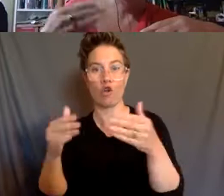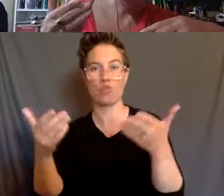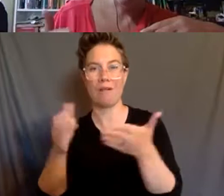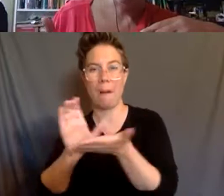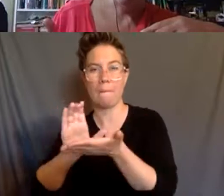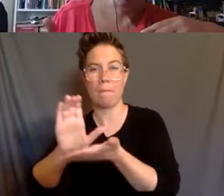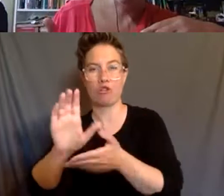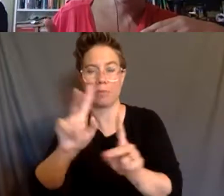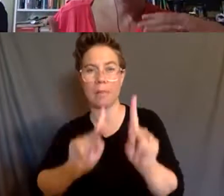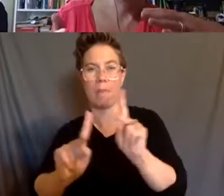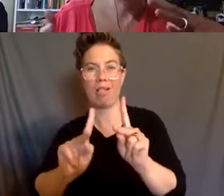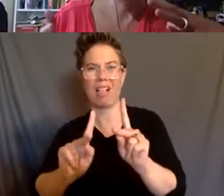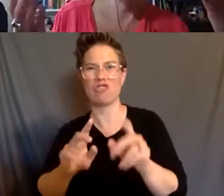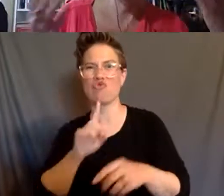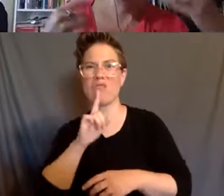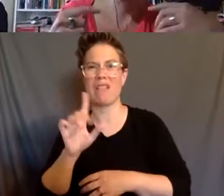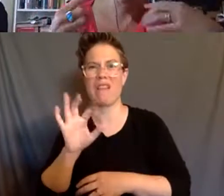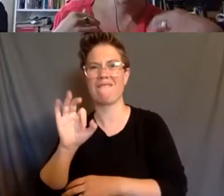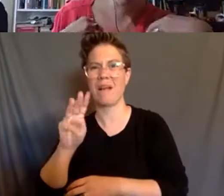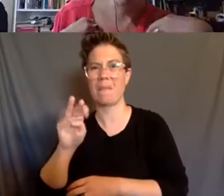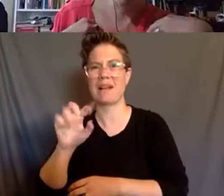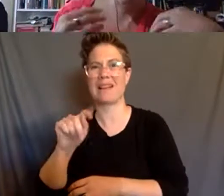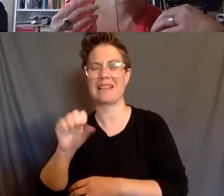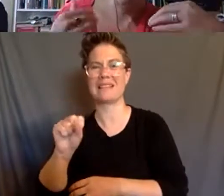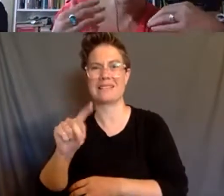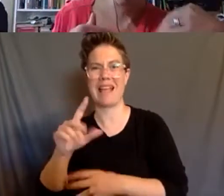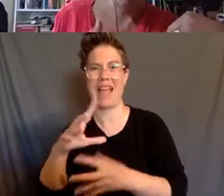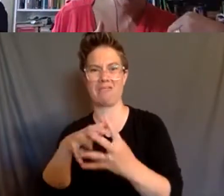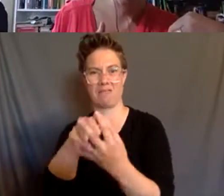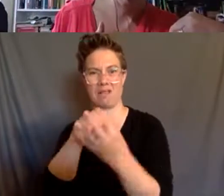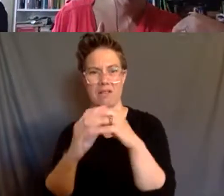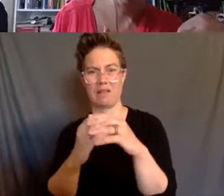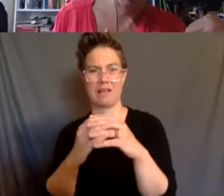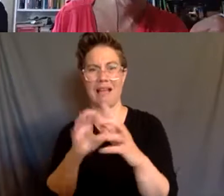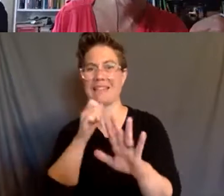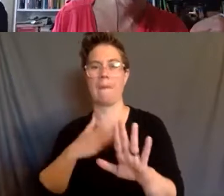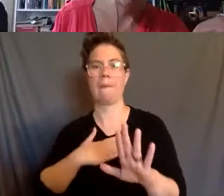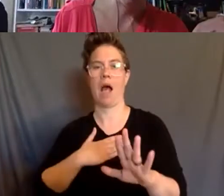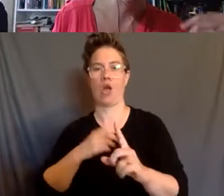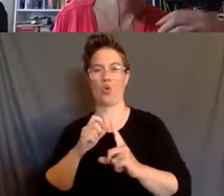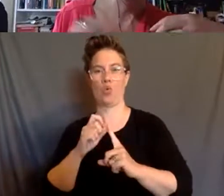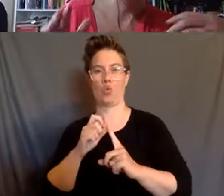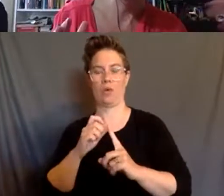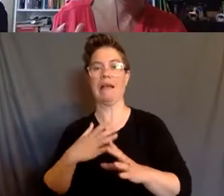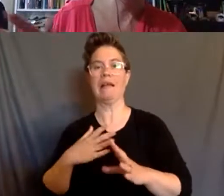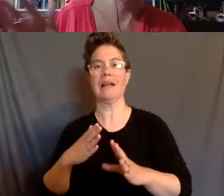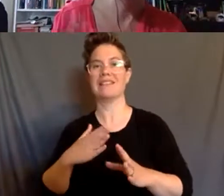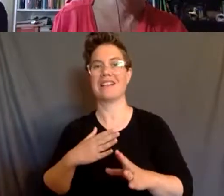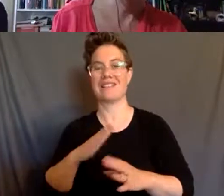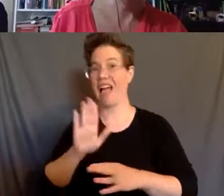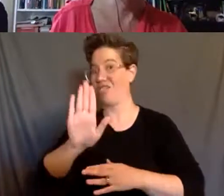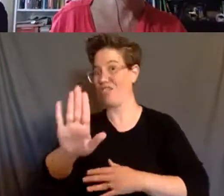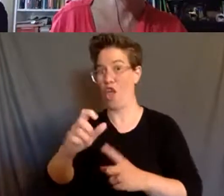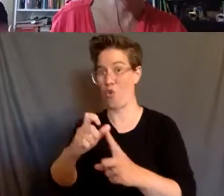and intersectional practice. This comes from me. This is not the words of the people who did this work. They didn't use the word feminist